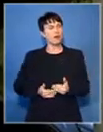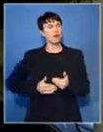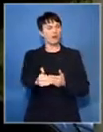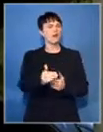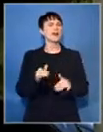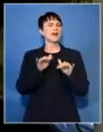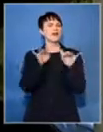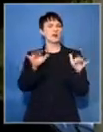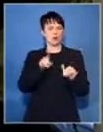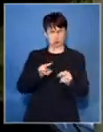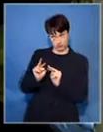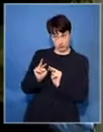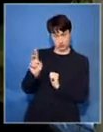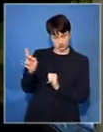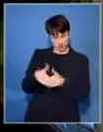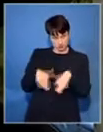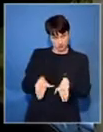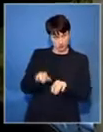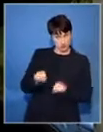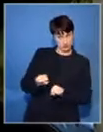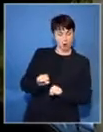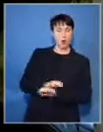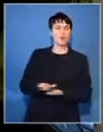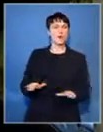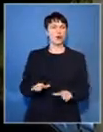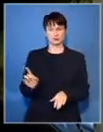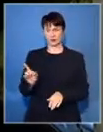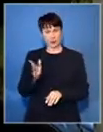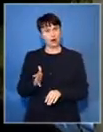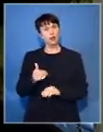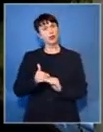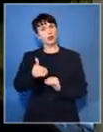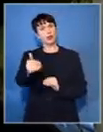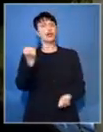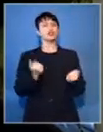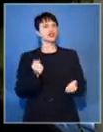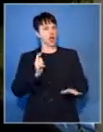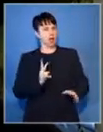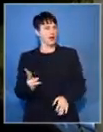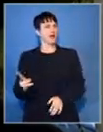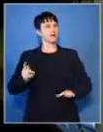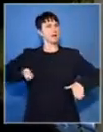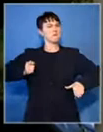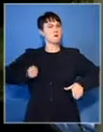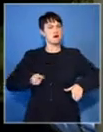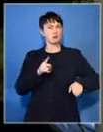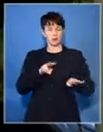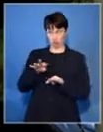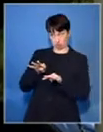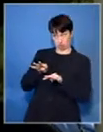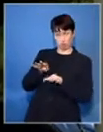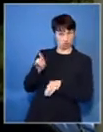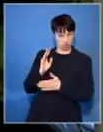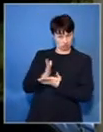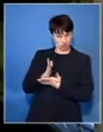credibility in terms of objectivity, because he's going to preside on a number of other issues, cases, and we don't want judges to be questioned